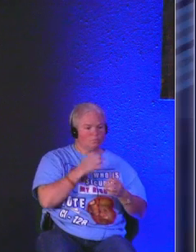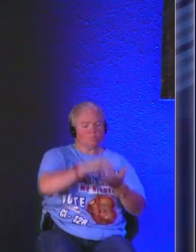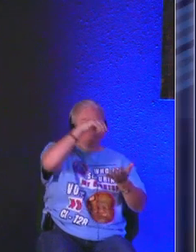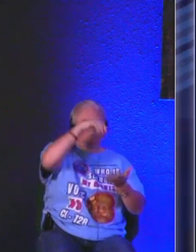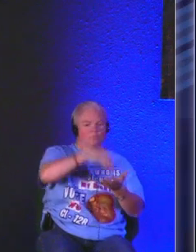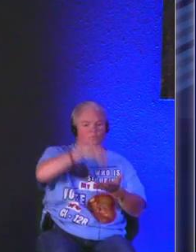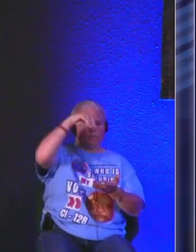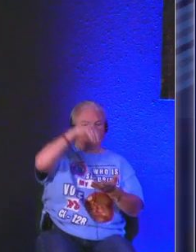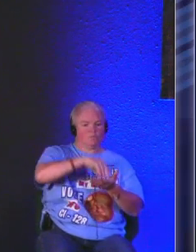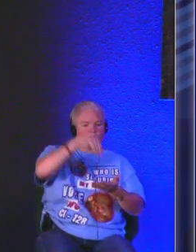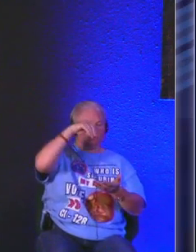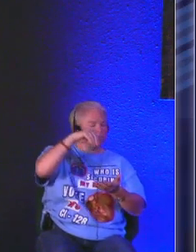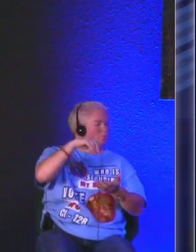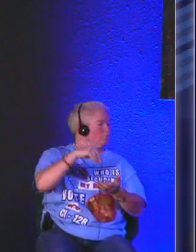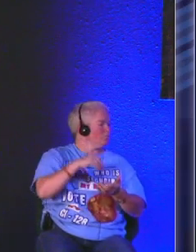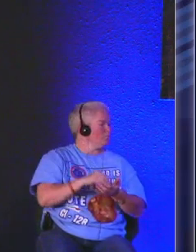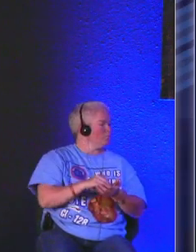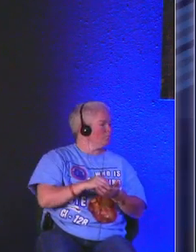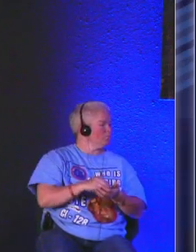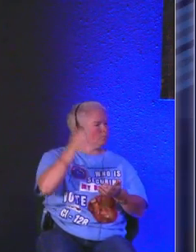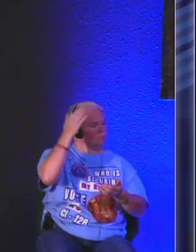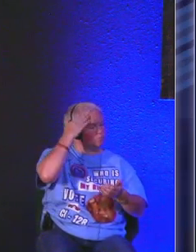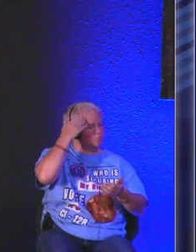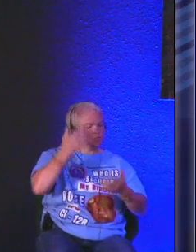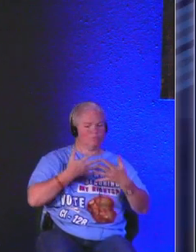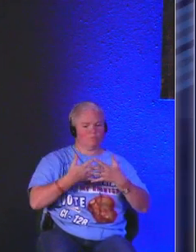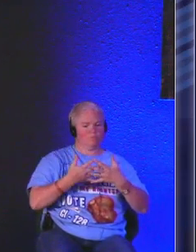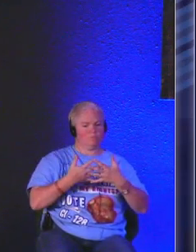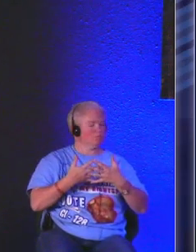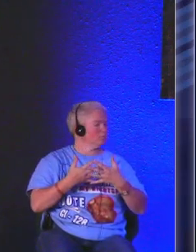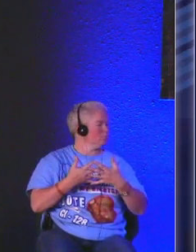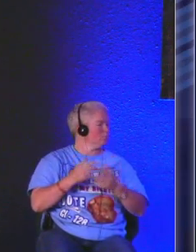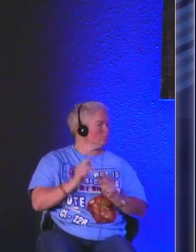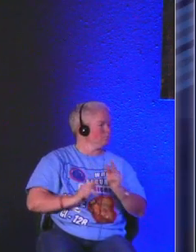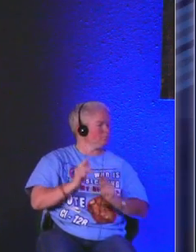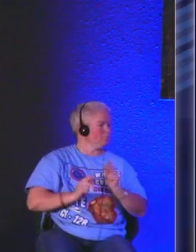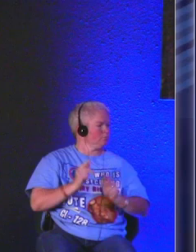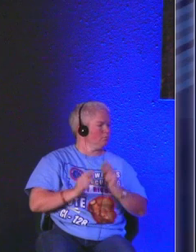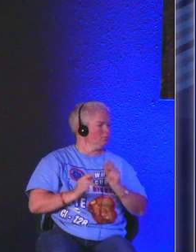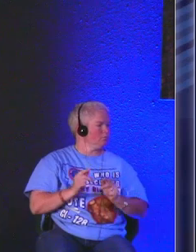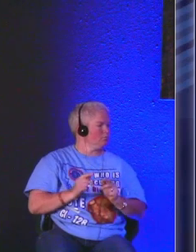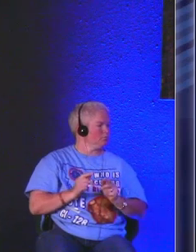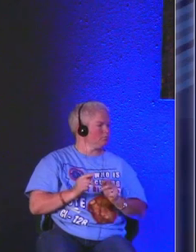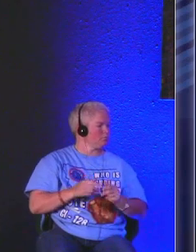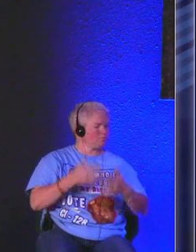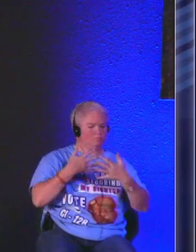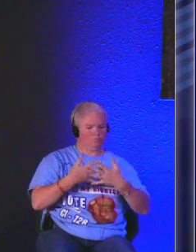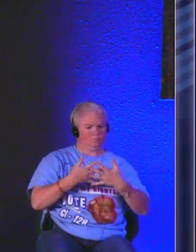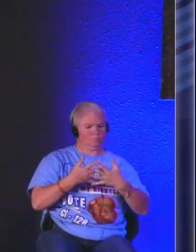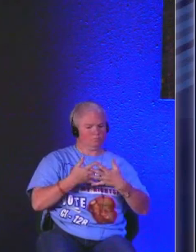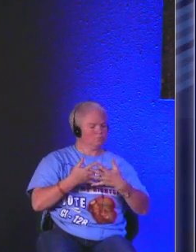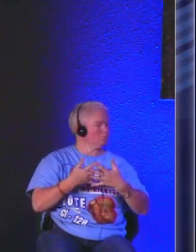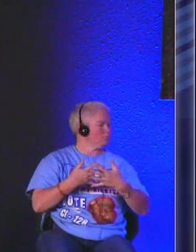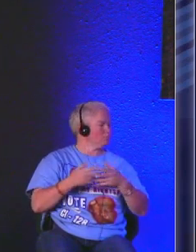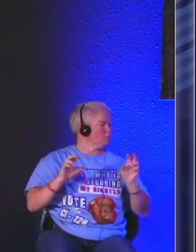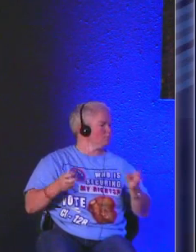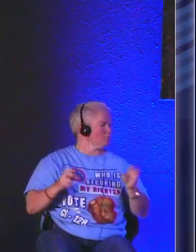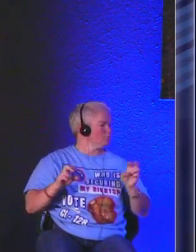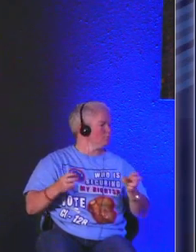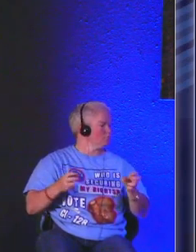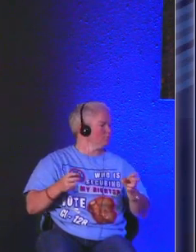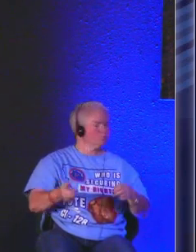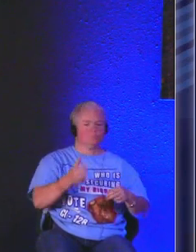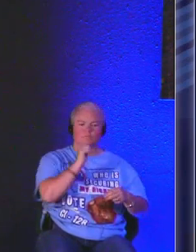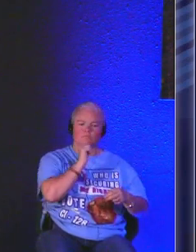abounding among us and a lot of those are slaves a lot of those people pushing those agendas they're slaves to the